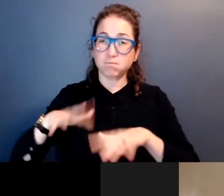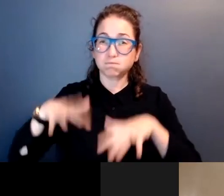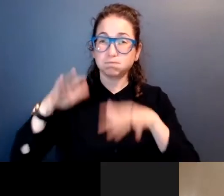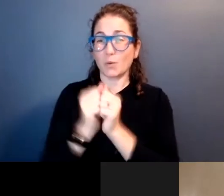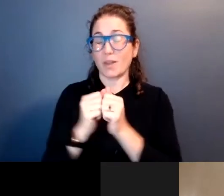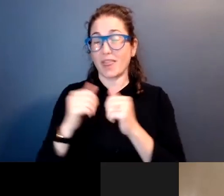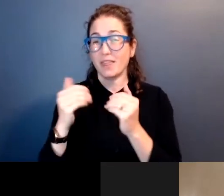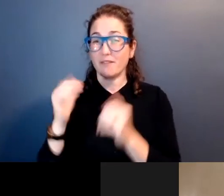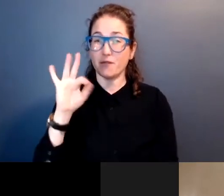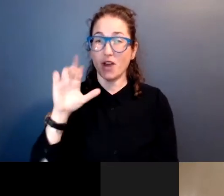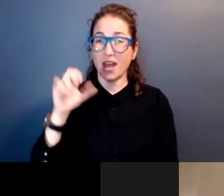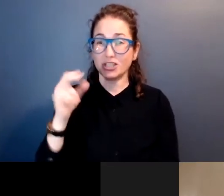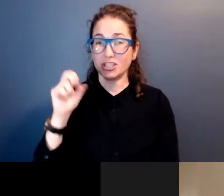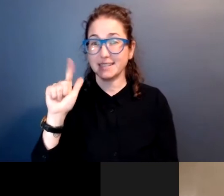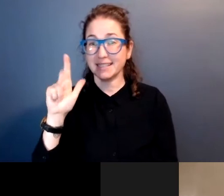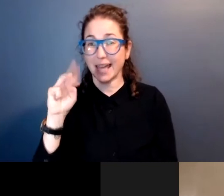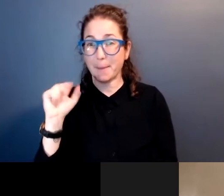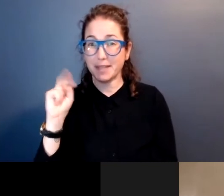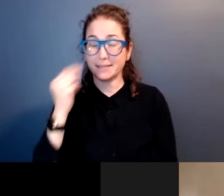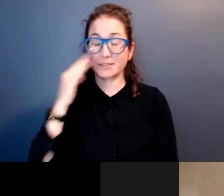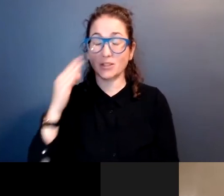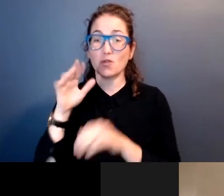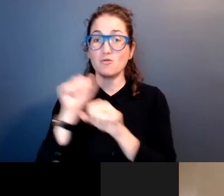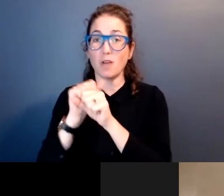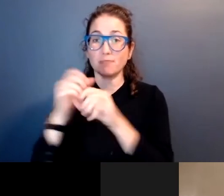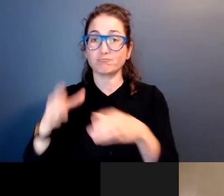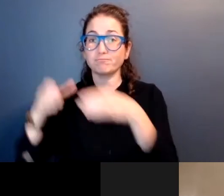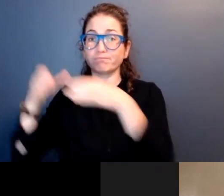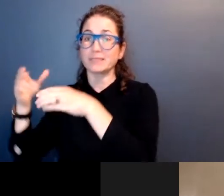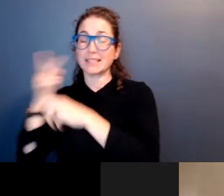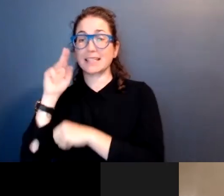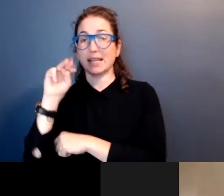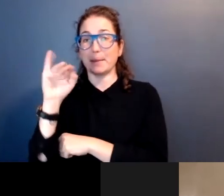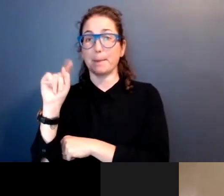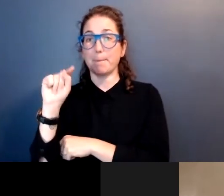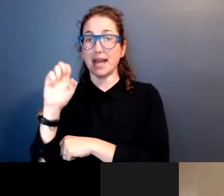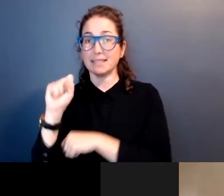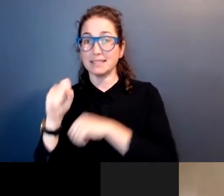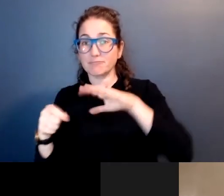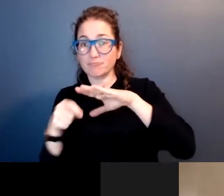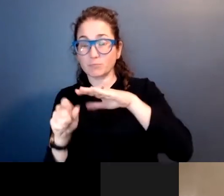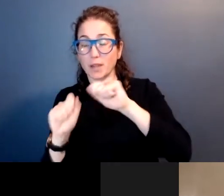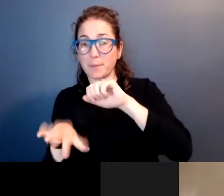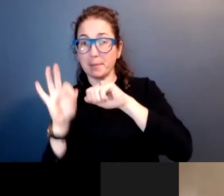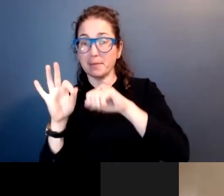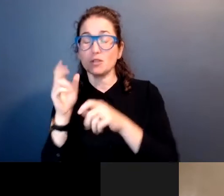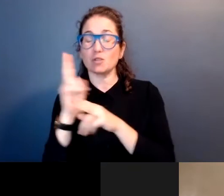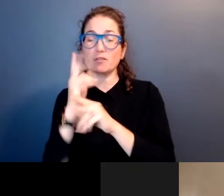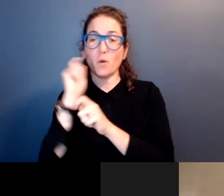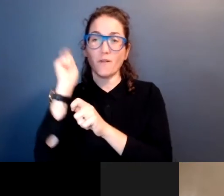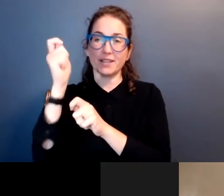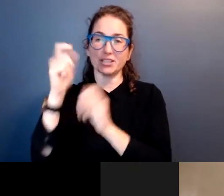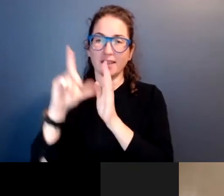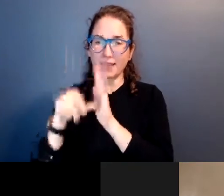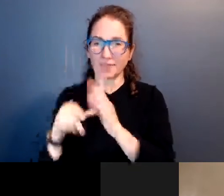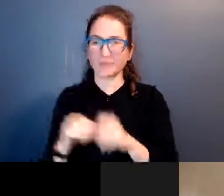salmon. Picking up the rocks to find hogger mites underneath to fish with later. I remember